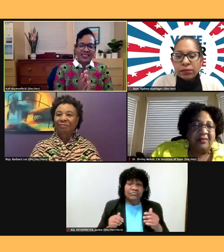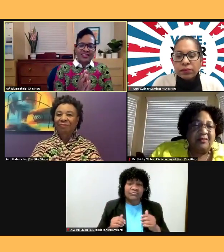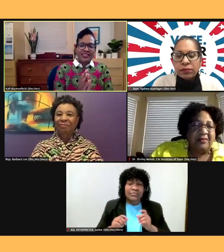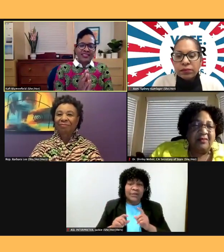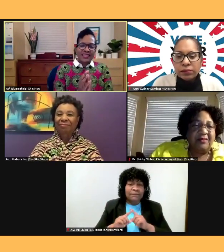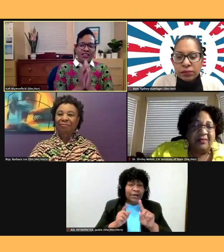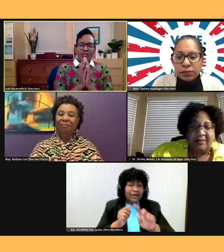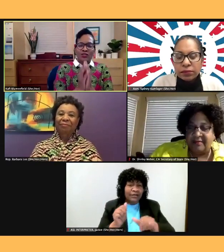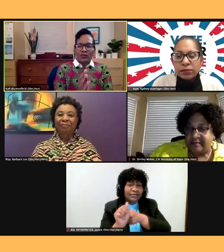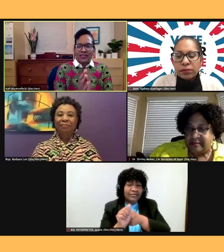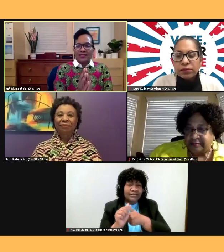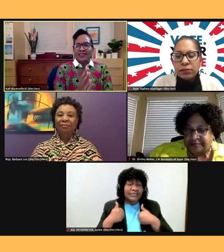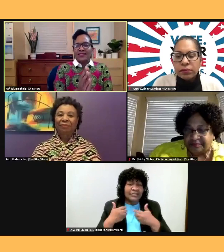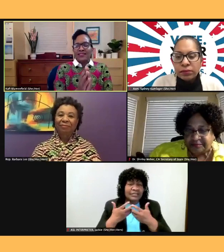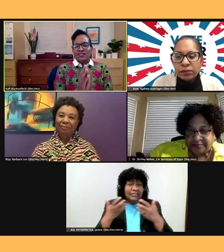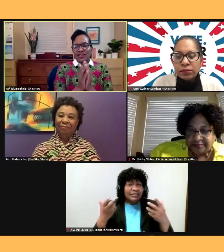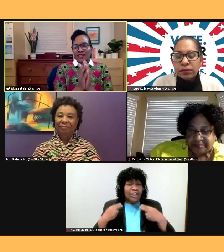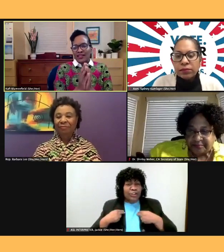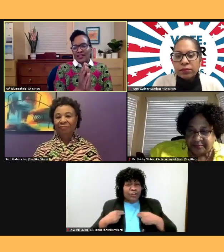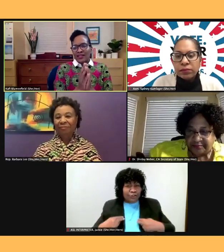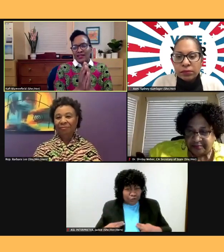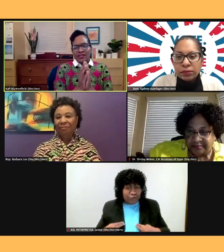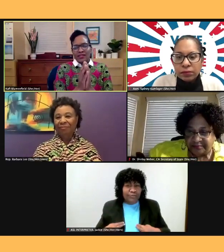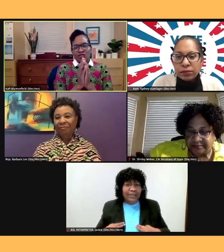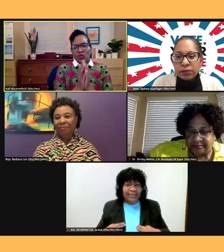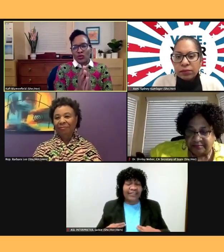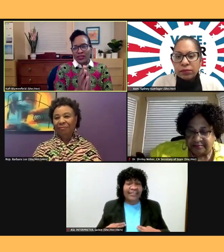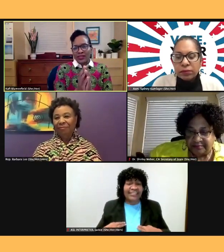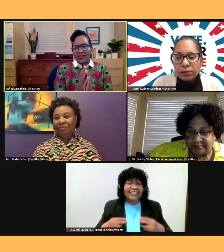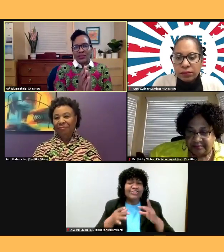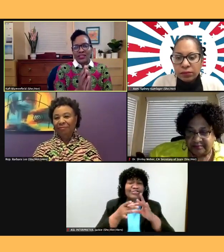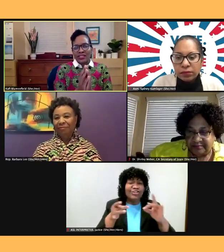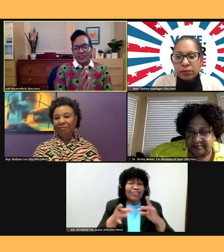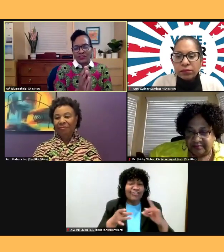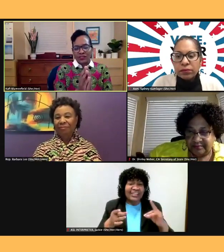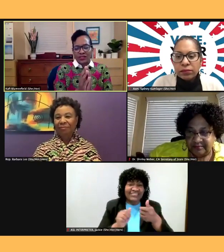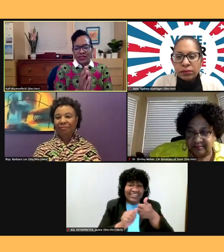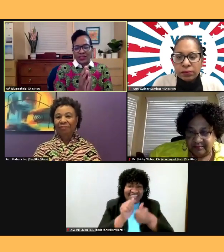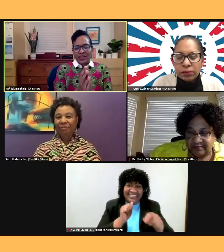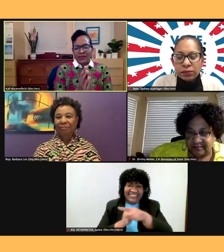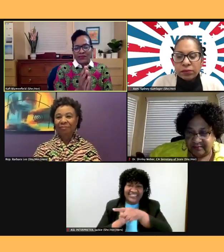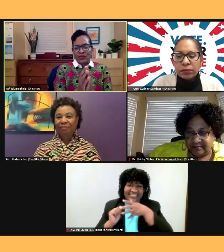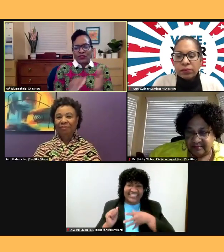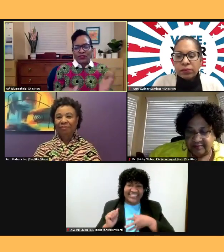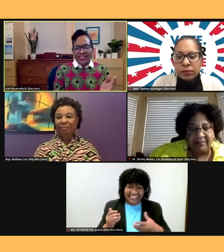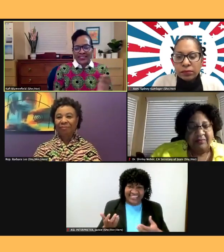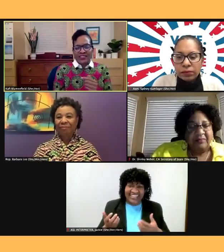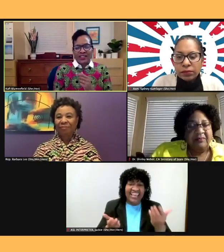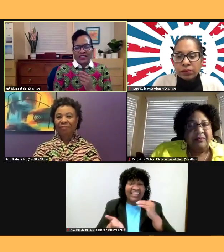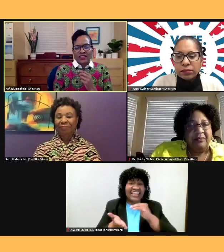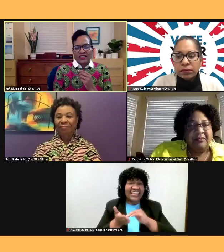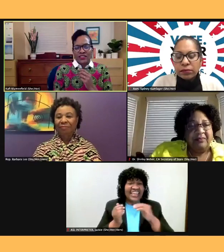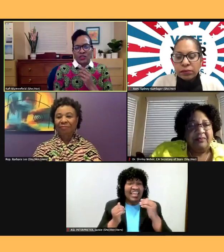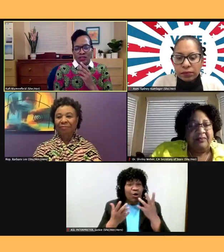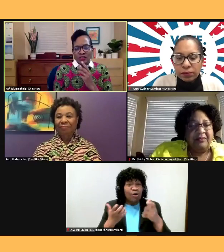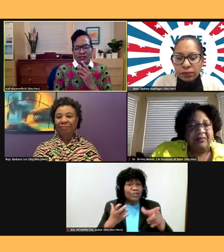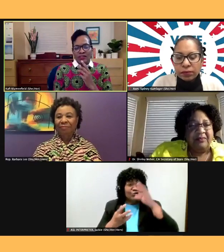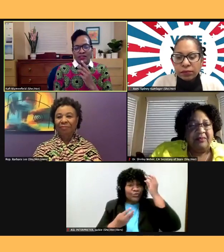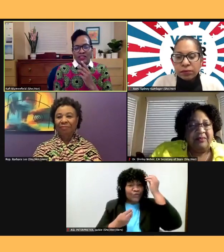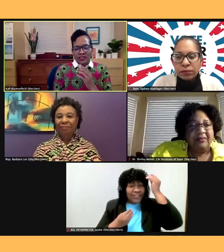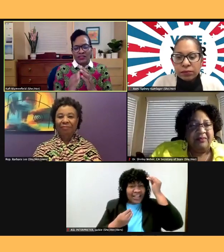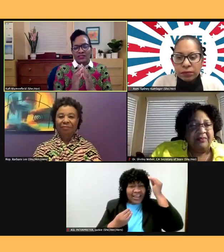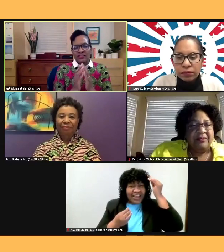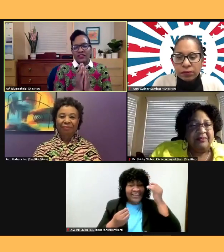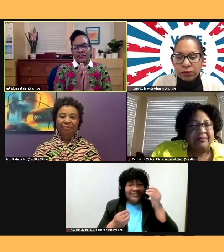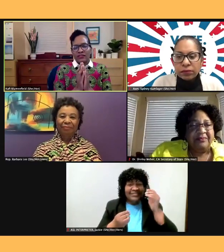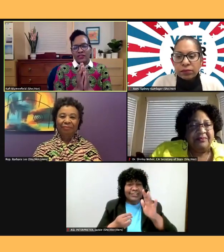human, a story with each of you. And reflecting on, on your years of